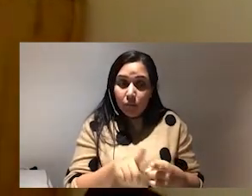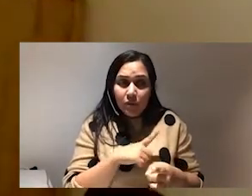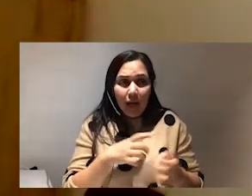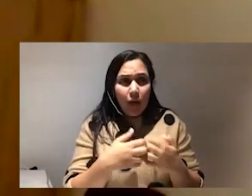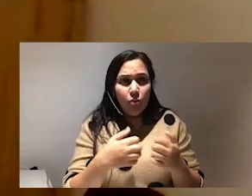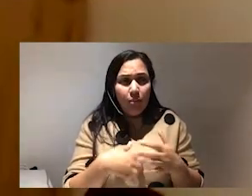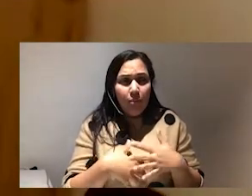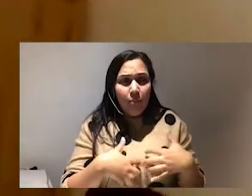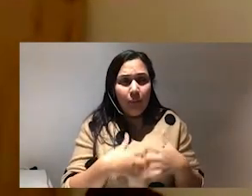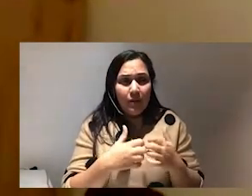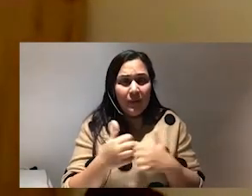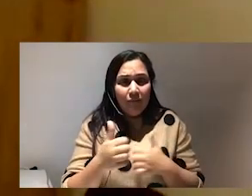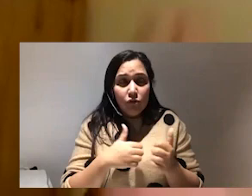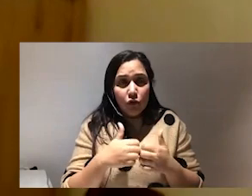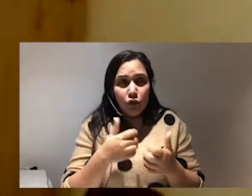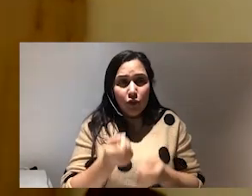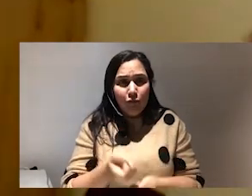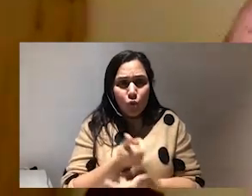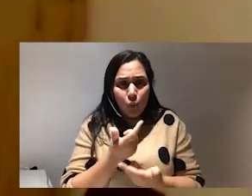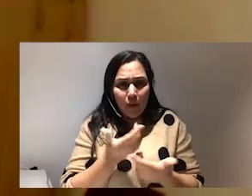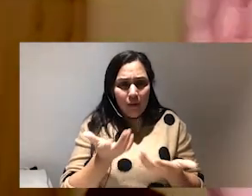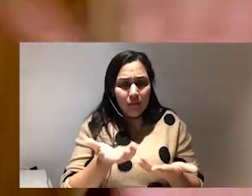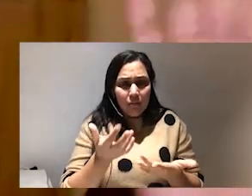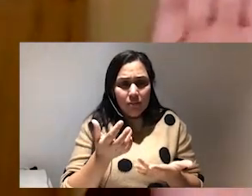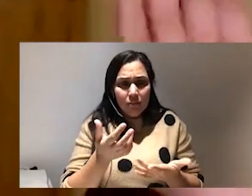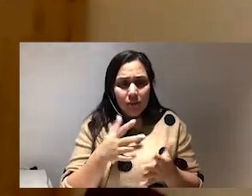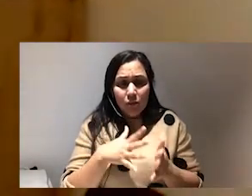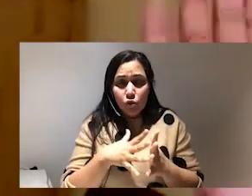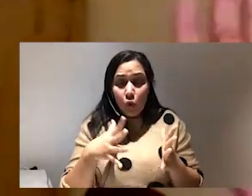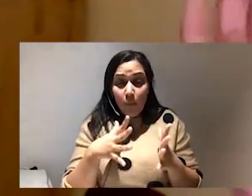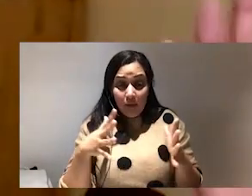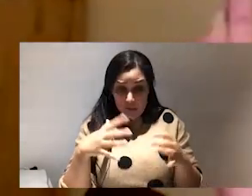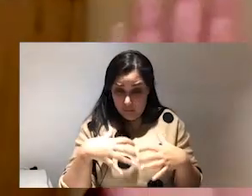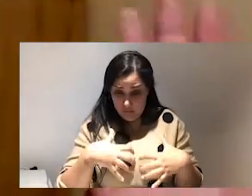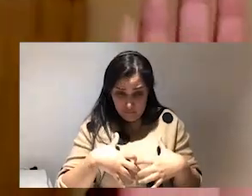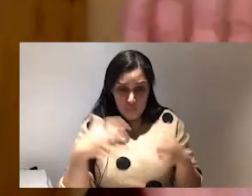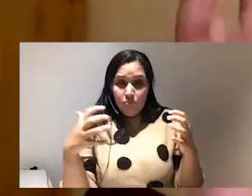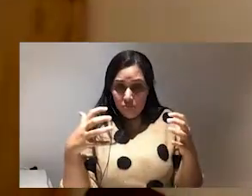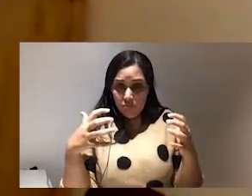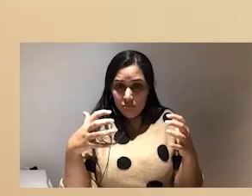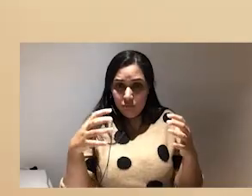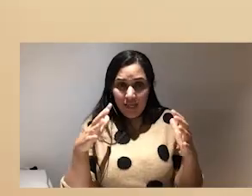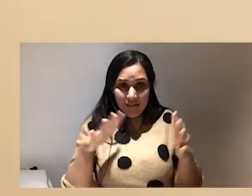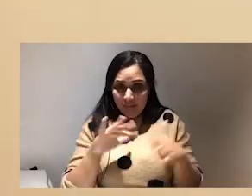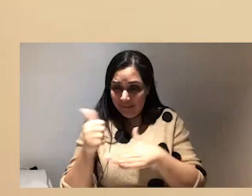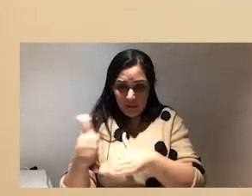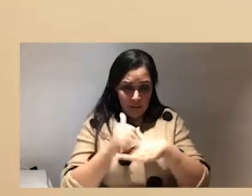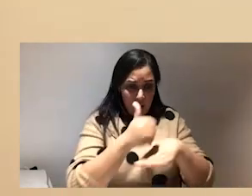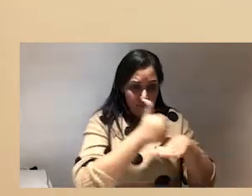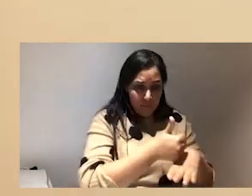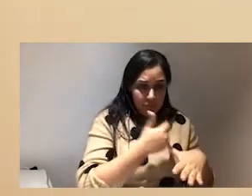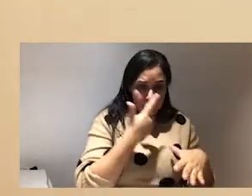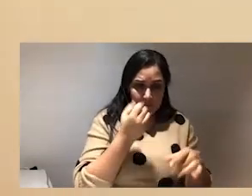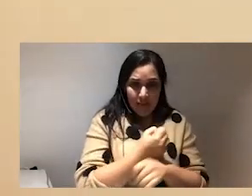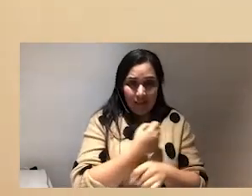um and like you know you're there is so much like scaffolding that needs to happen before we can even like approach joy